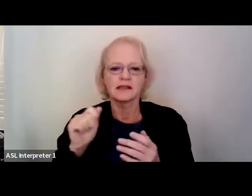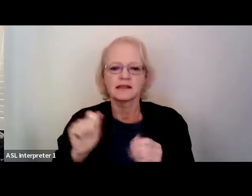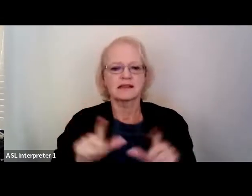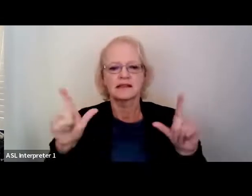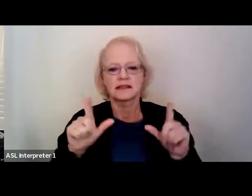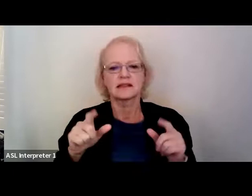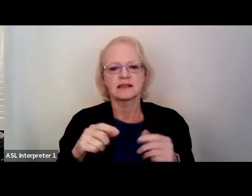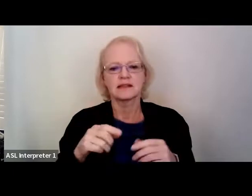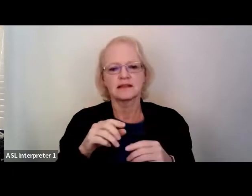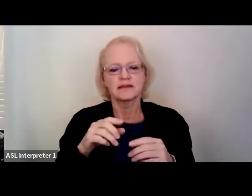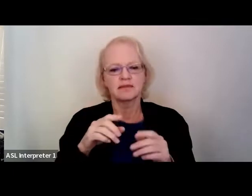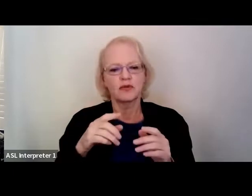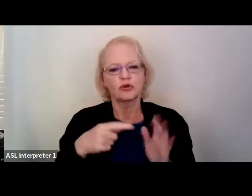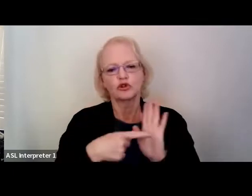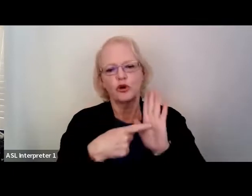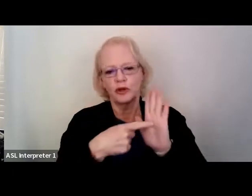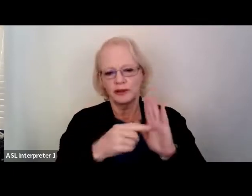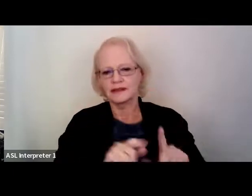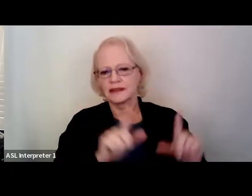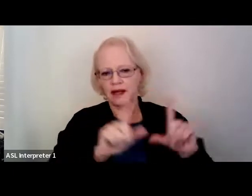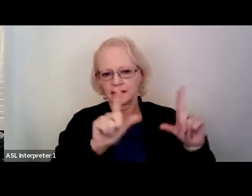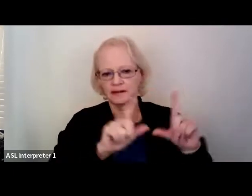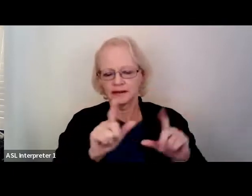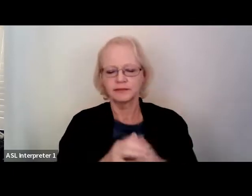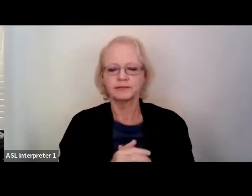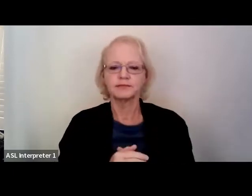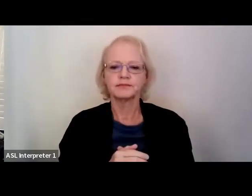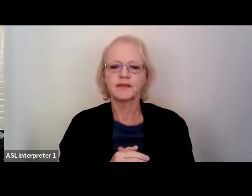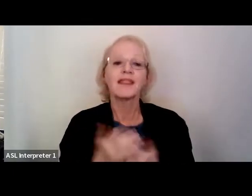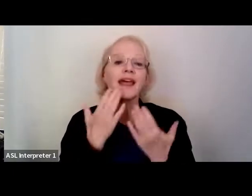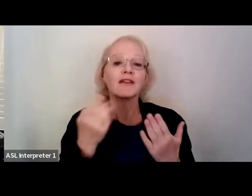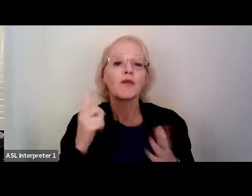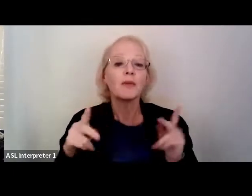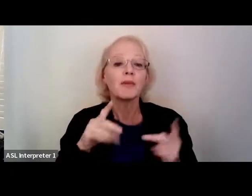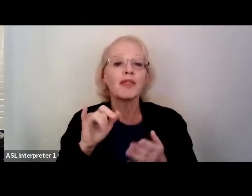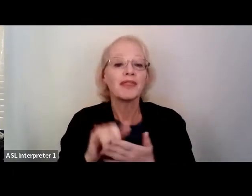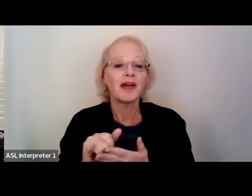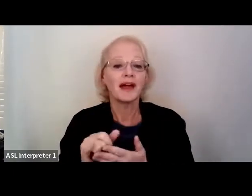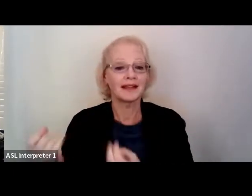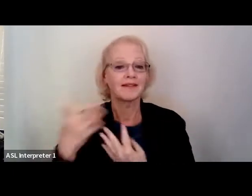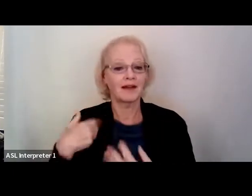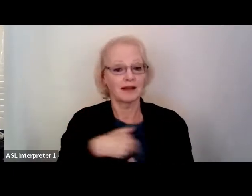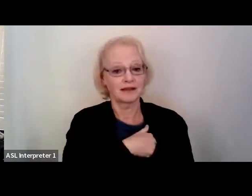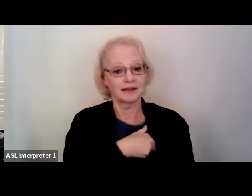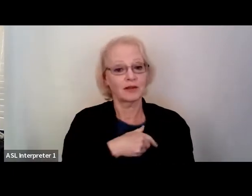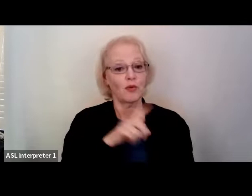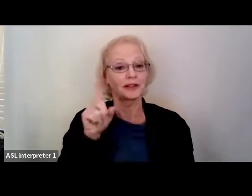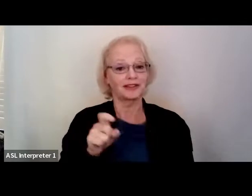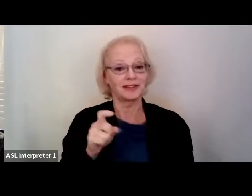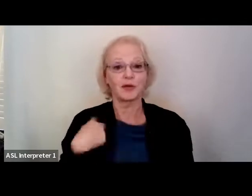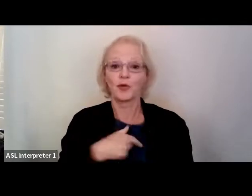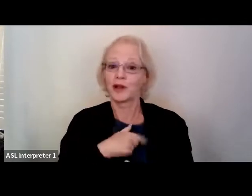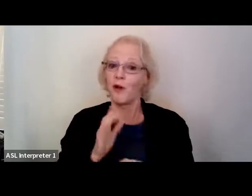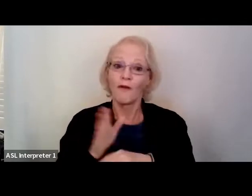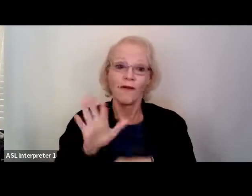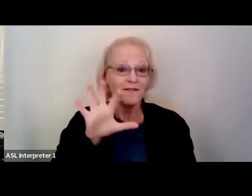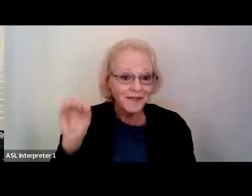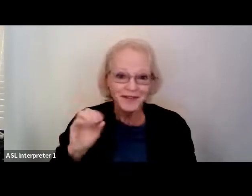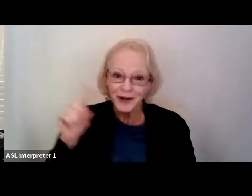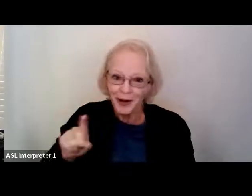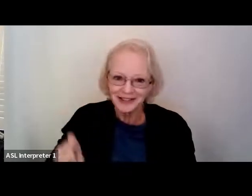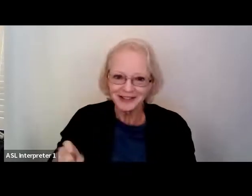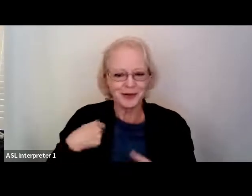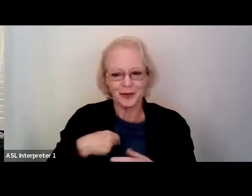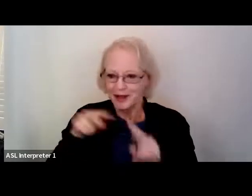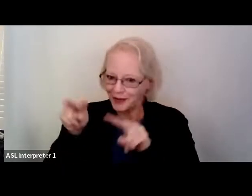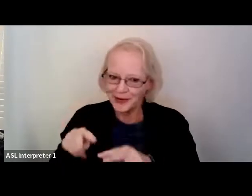Thank you to the registrants who submitted questions in advance. We received well over 50 questions and have done our best to consolidate